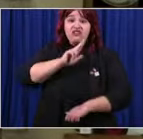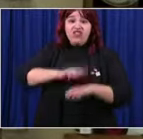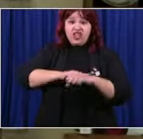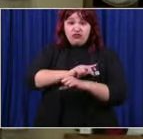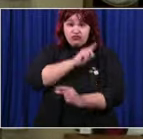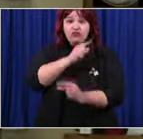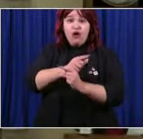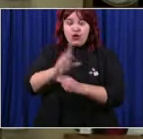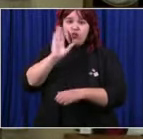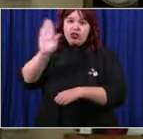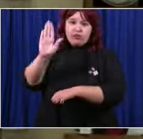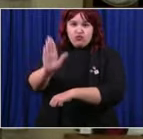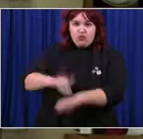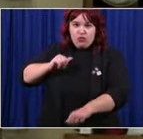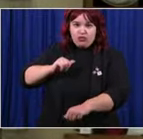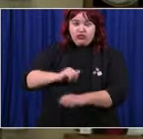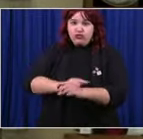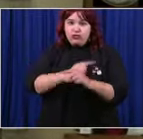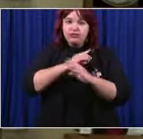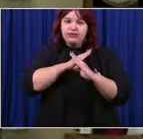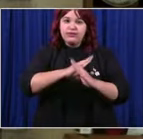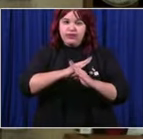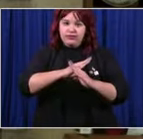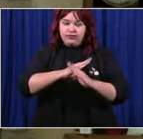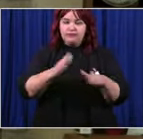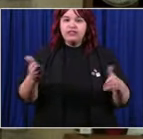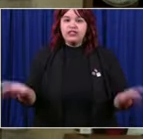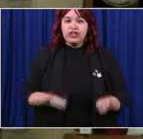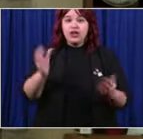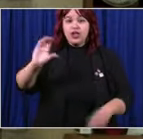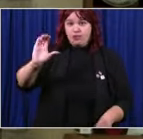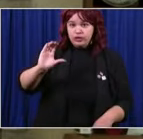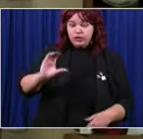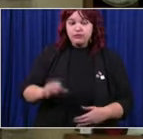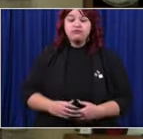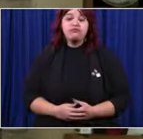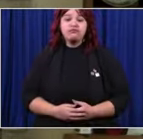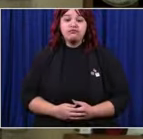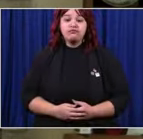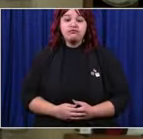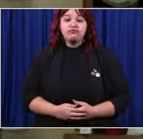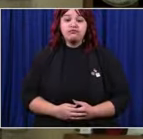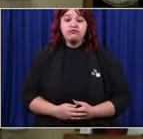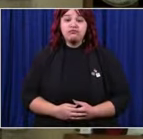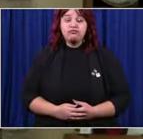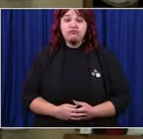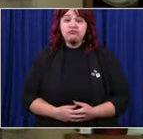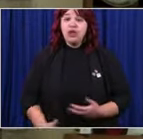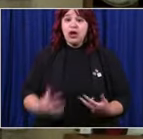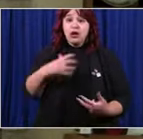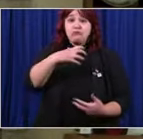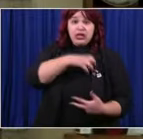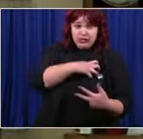Columbus. Our Guard will be there to back up local law enforcement